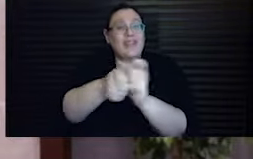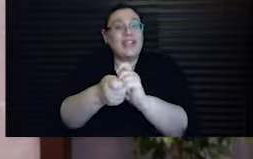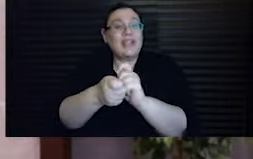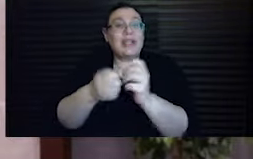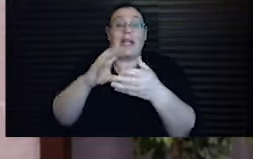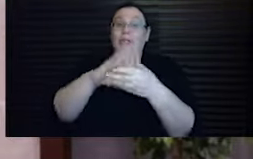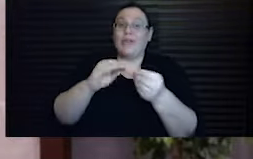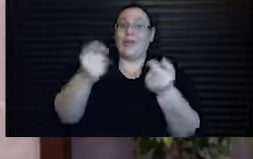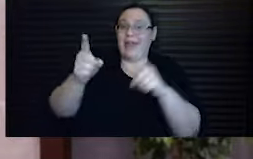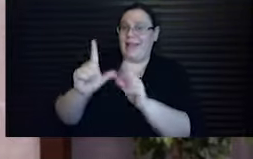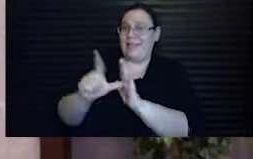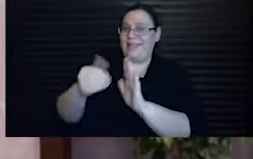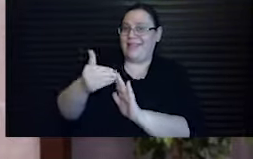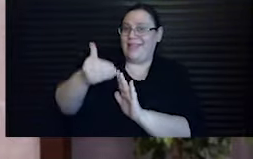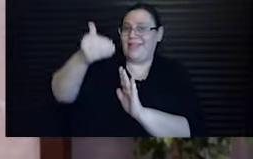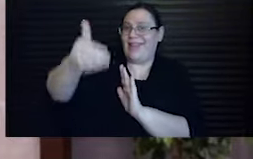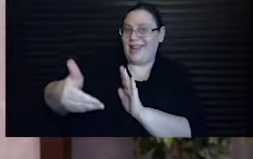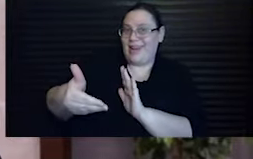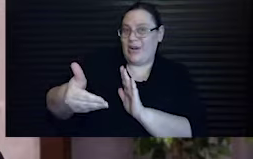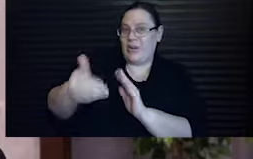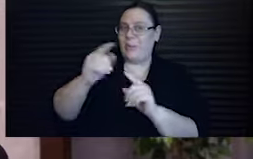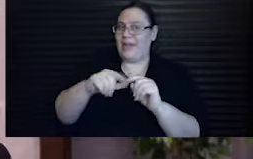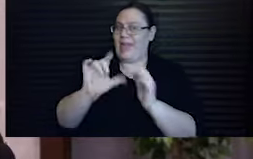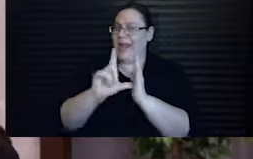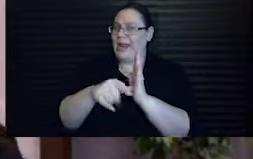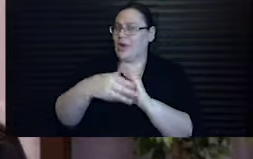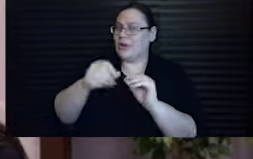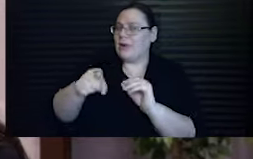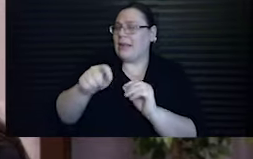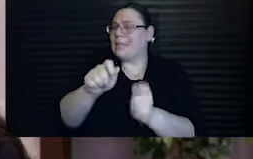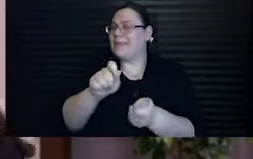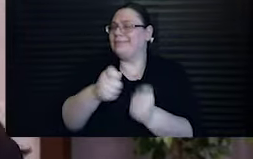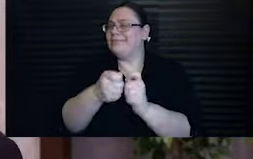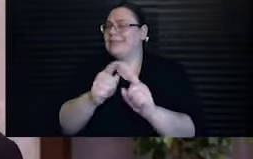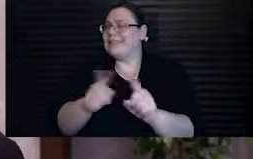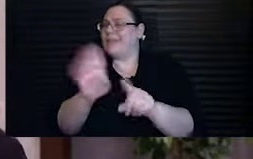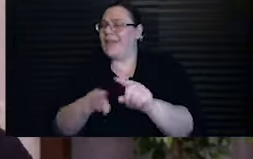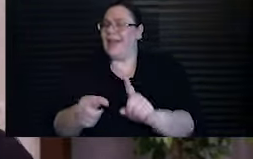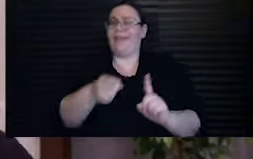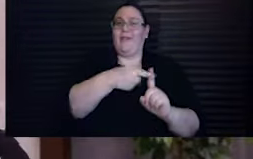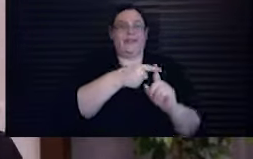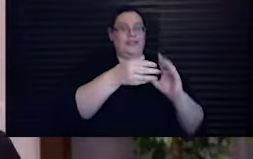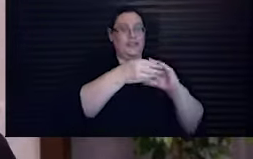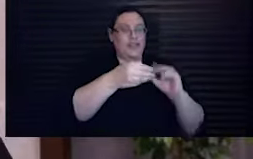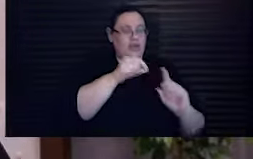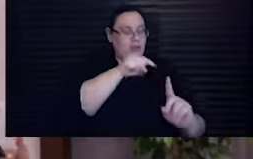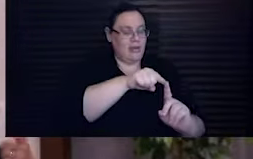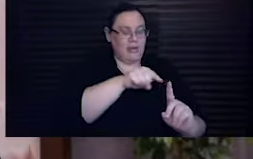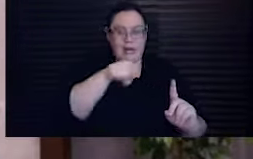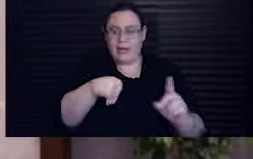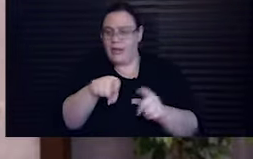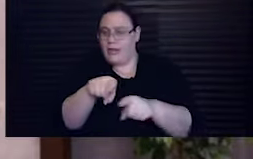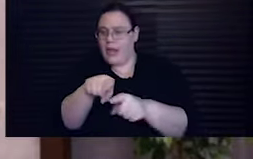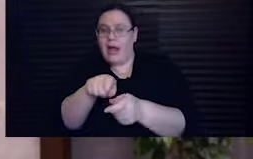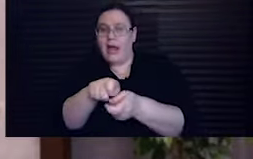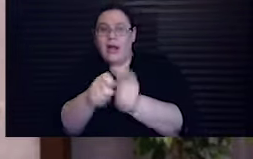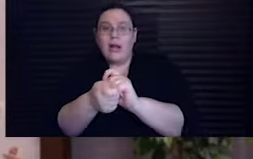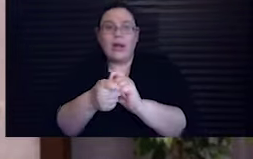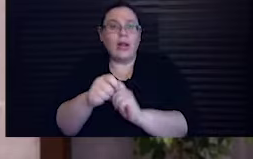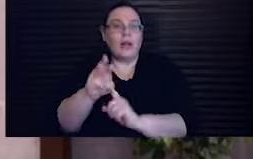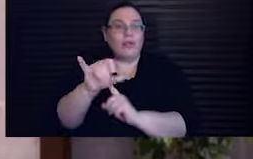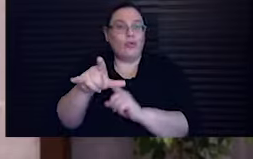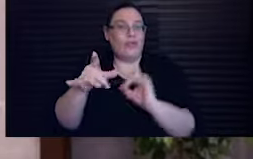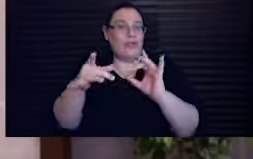story, but this time with a twist. And that twist often dramatically alters the moral message